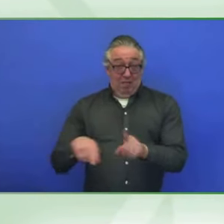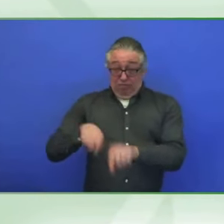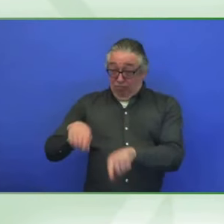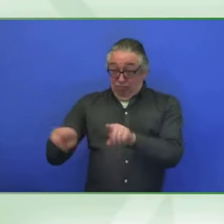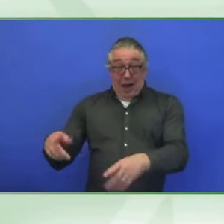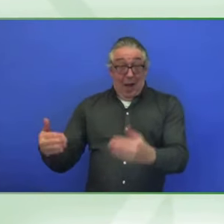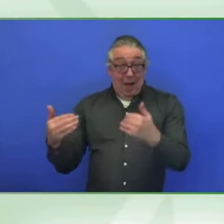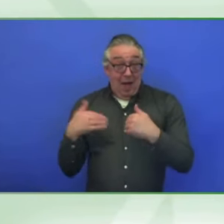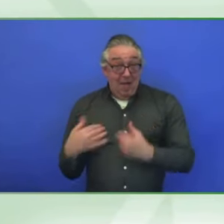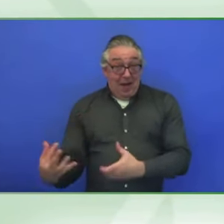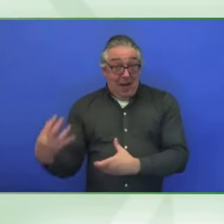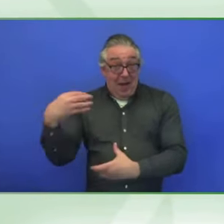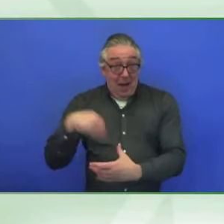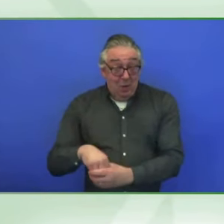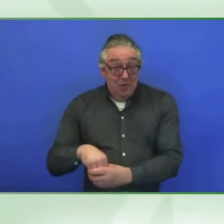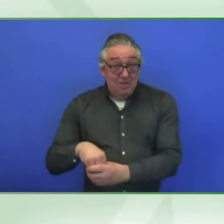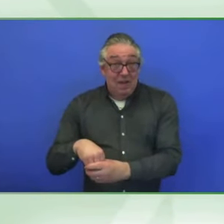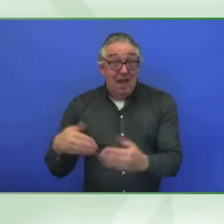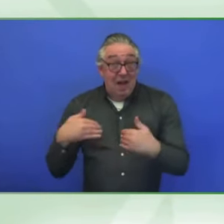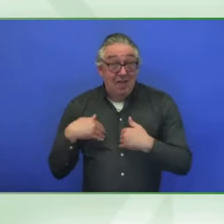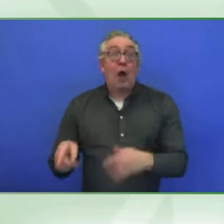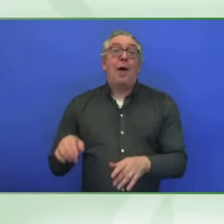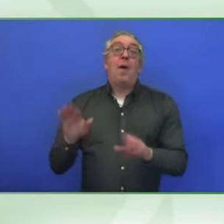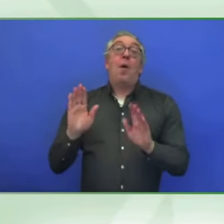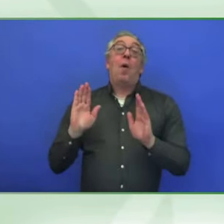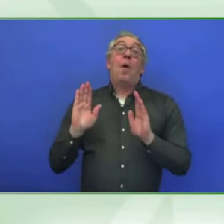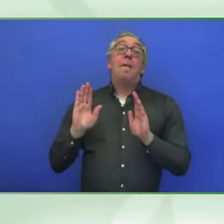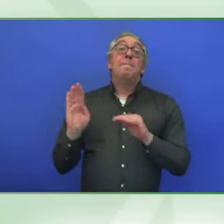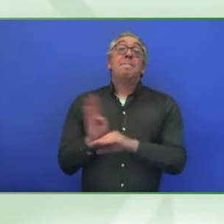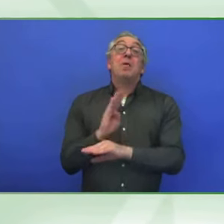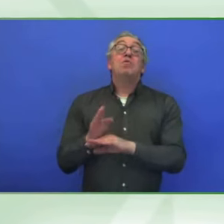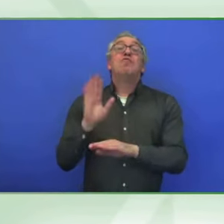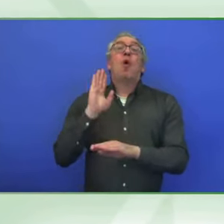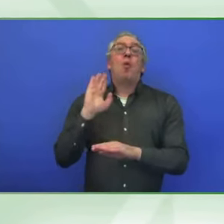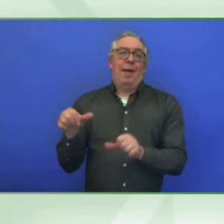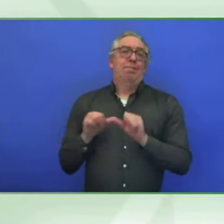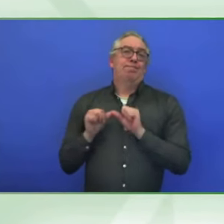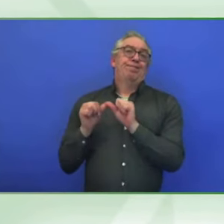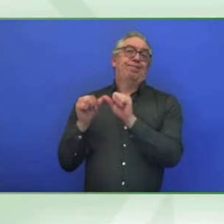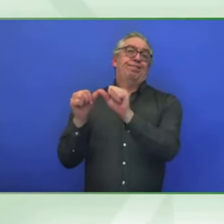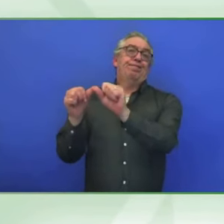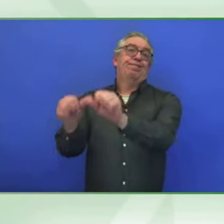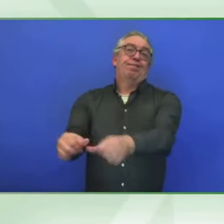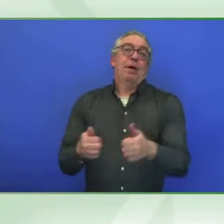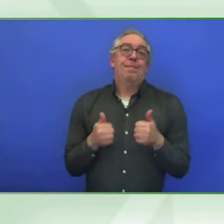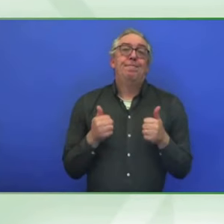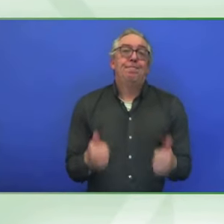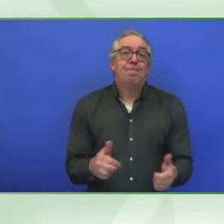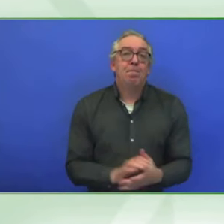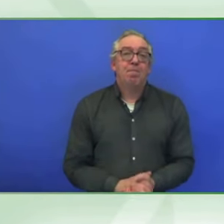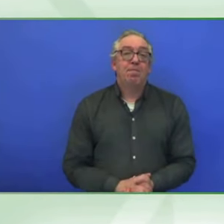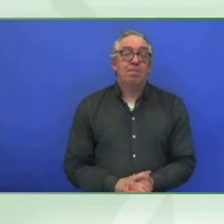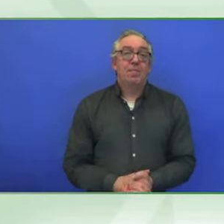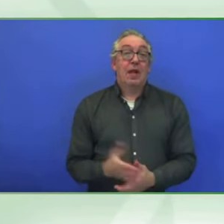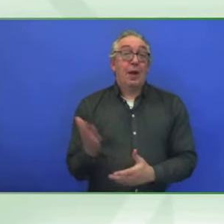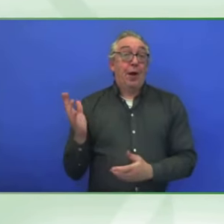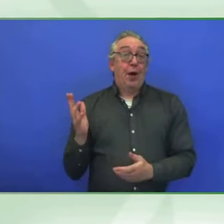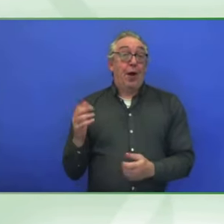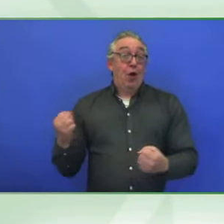want. They want to invest in the Microsofts, the Vodafones of the world who are innovating 15, 20, 30 years down the line.